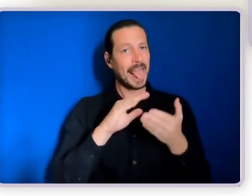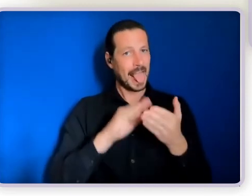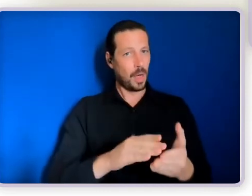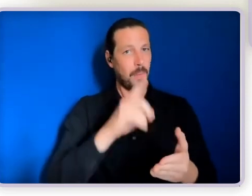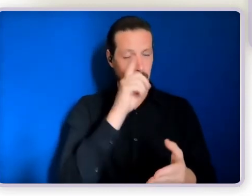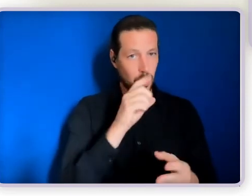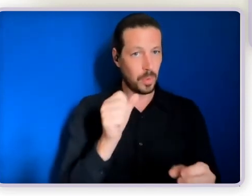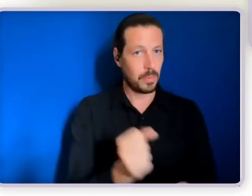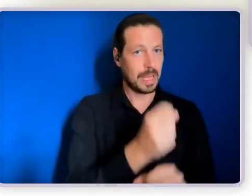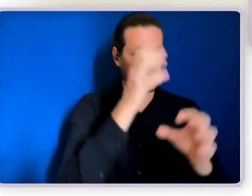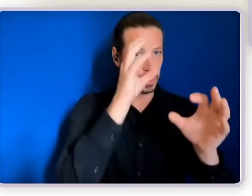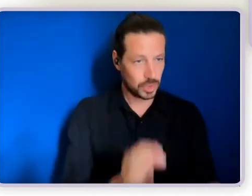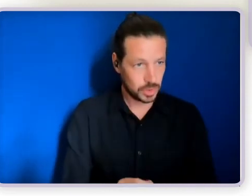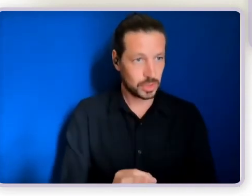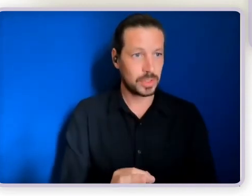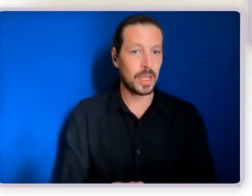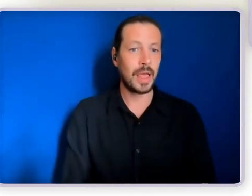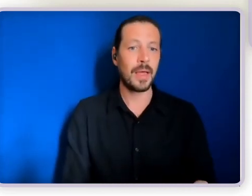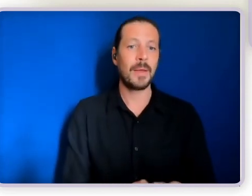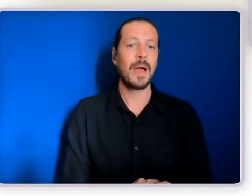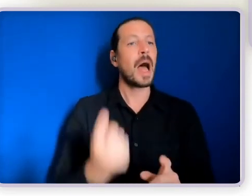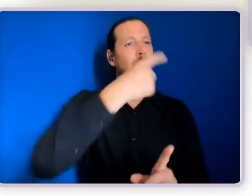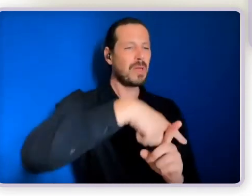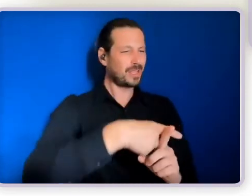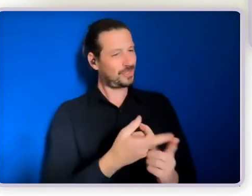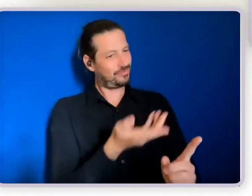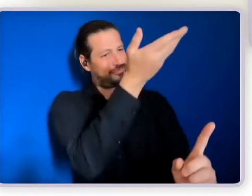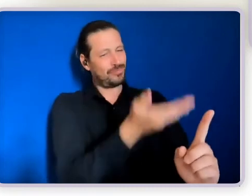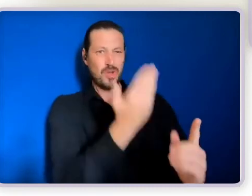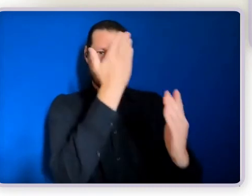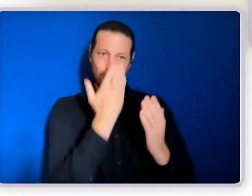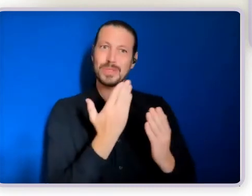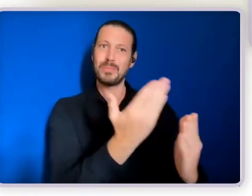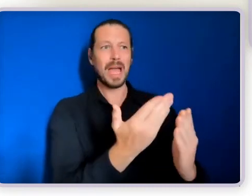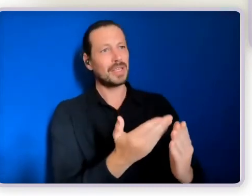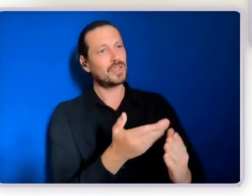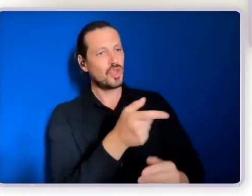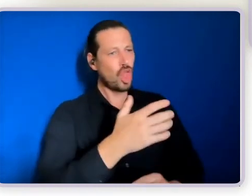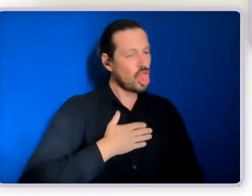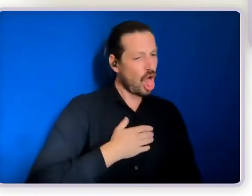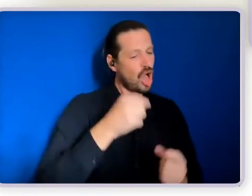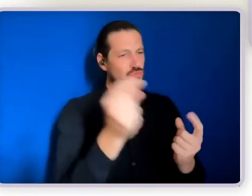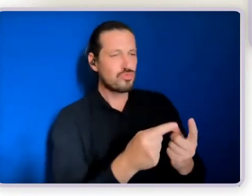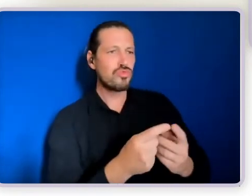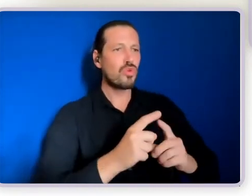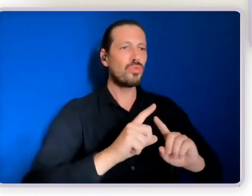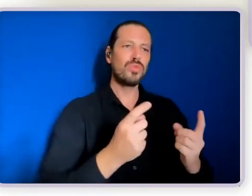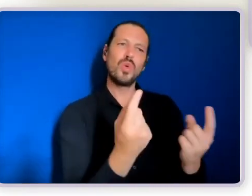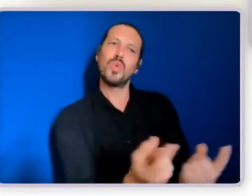respect and regard the person for who they are and they are at the center of a circle of support so people are seen as